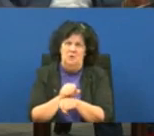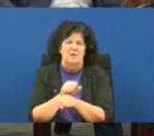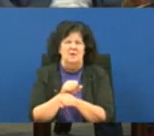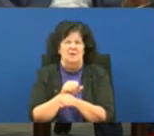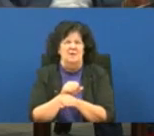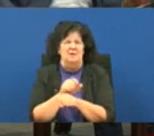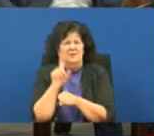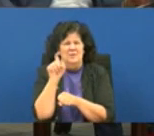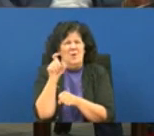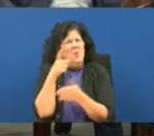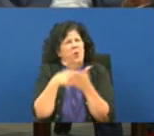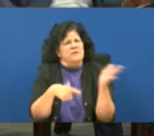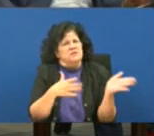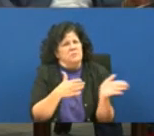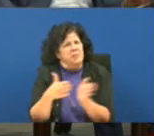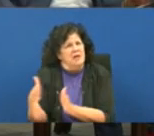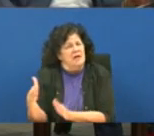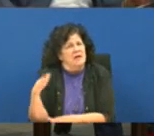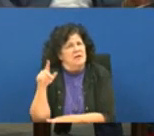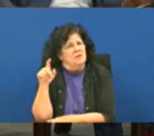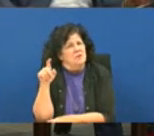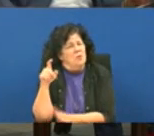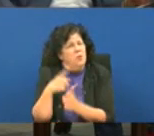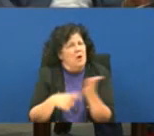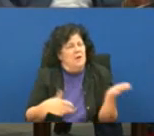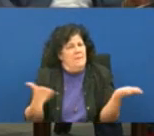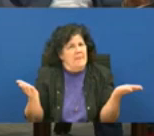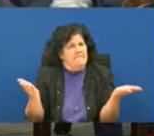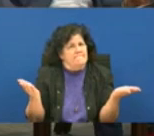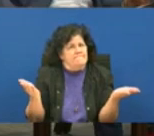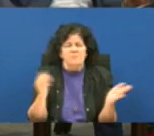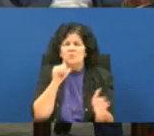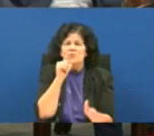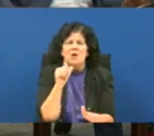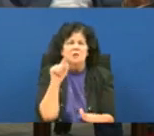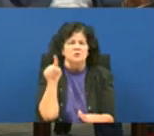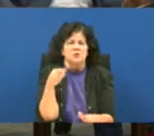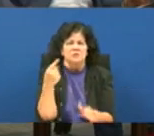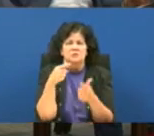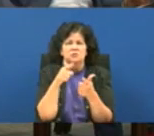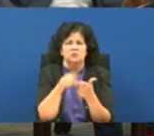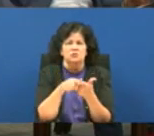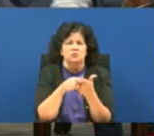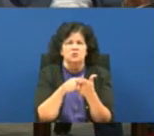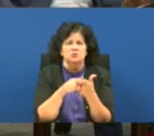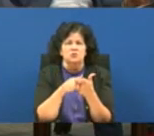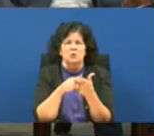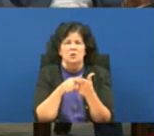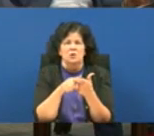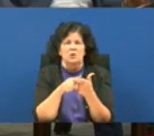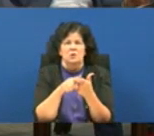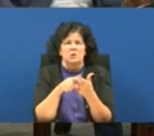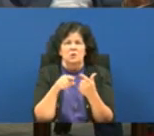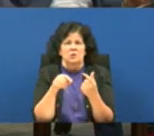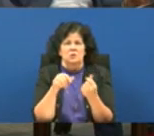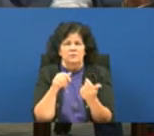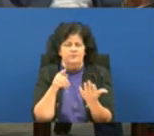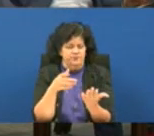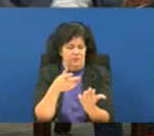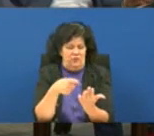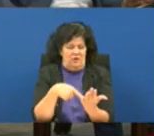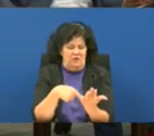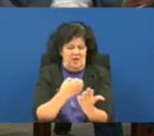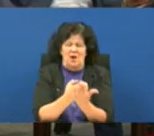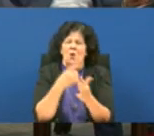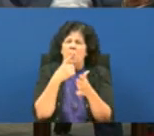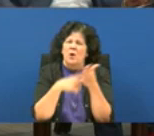plan what is the plan not just to write the shift economically what is the